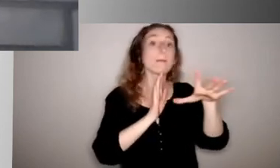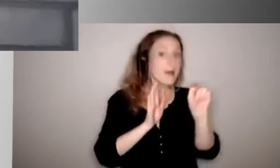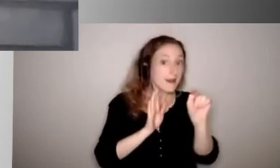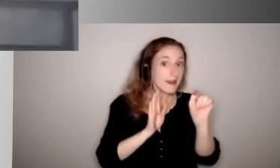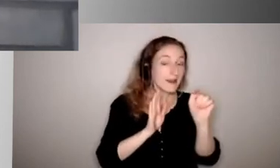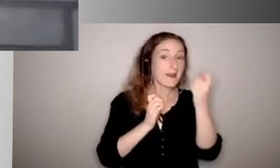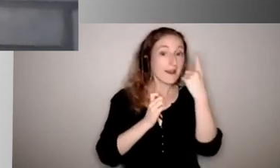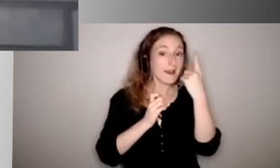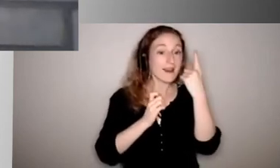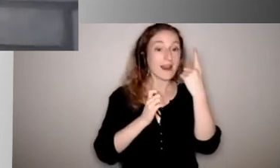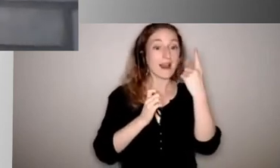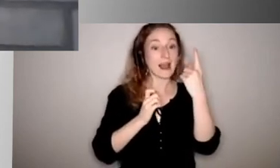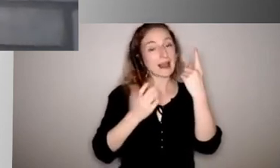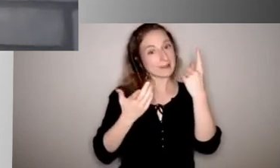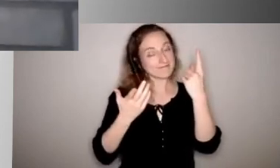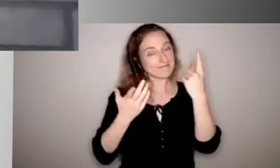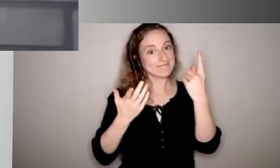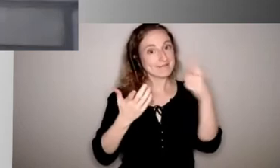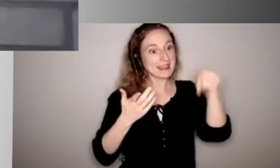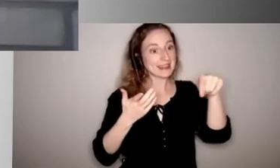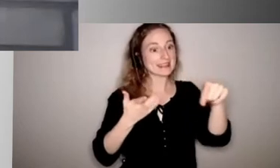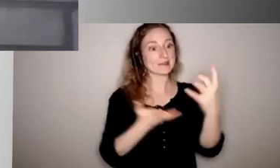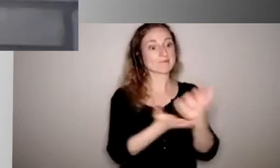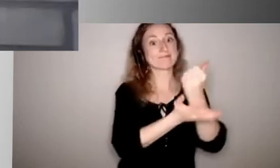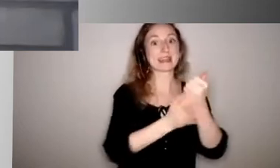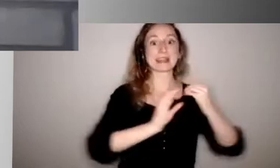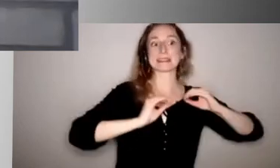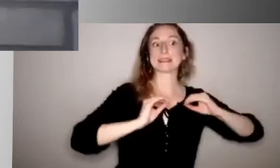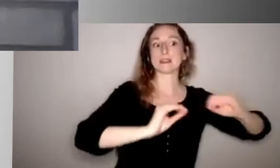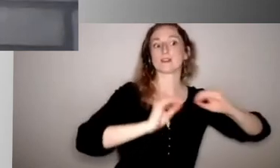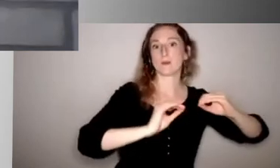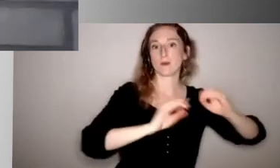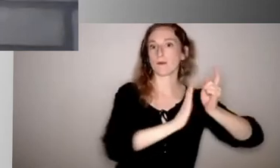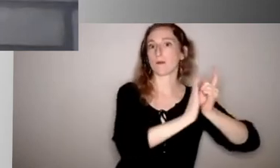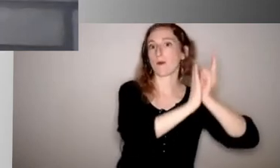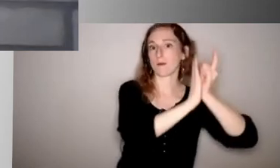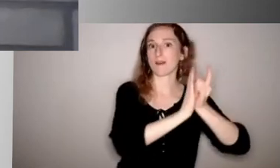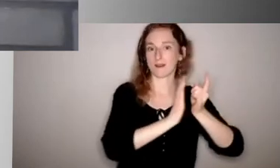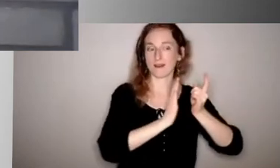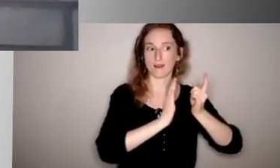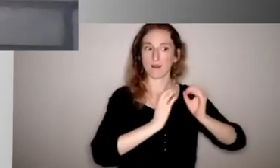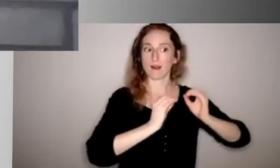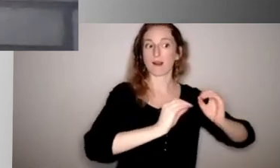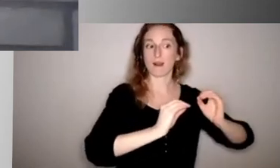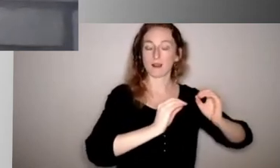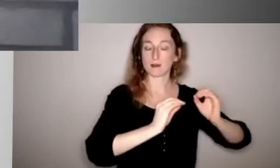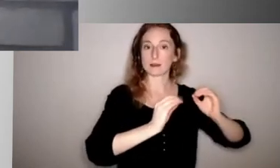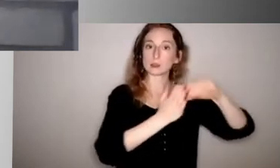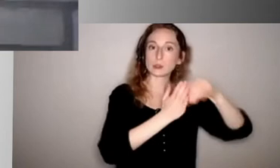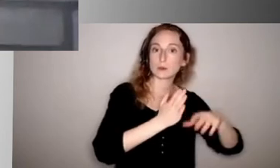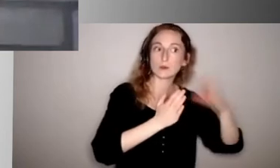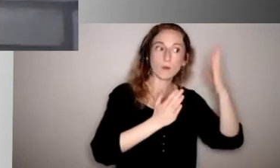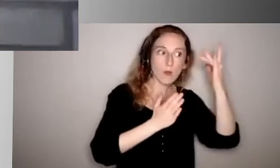we would call a teachable moment. I need to teach my students why this is important. I need to teach empathy and